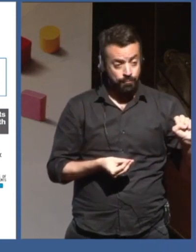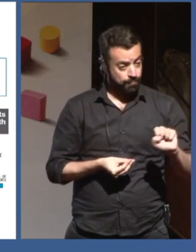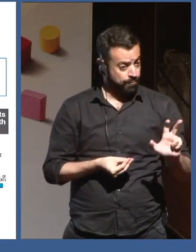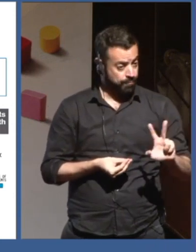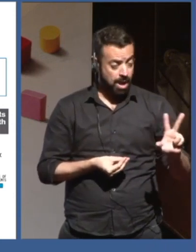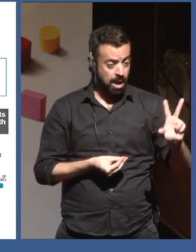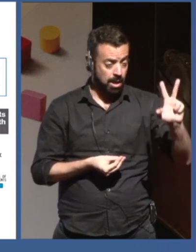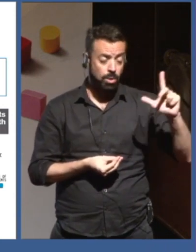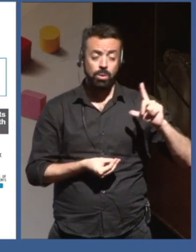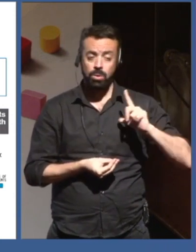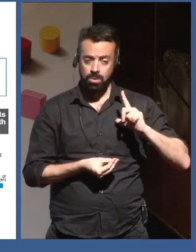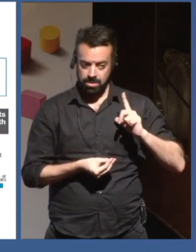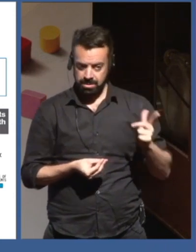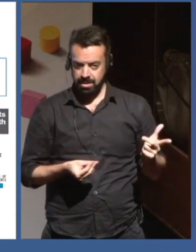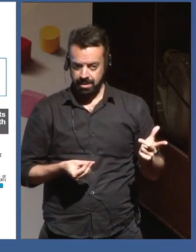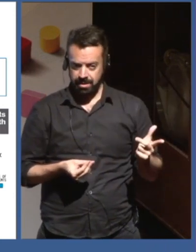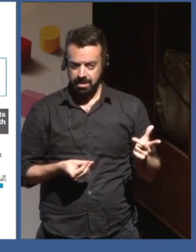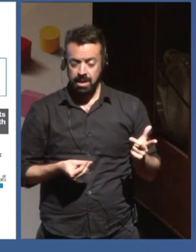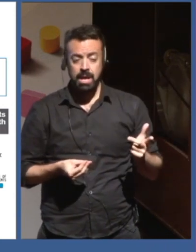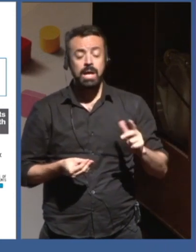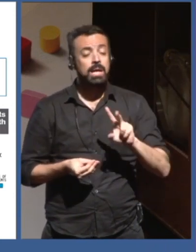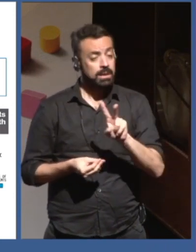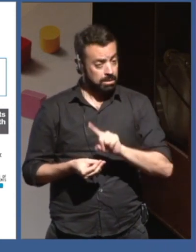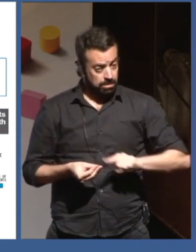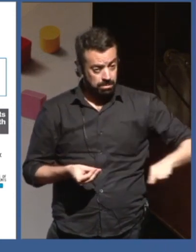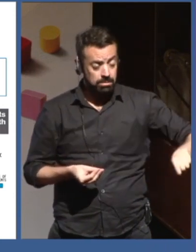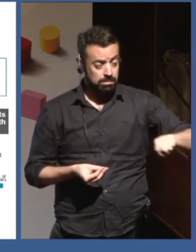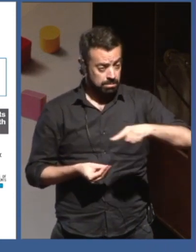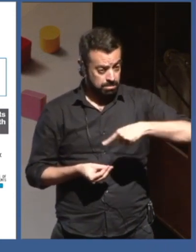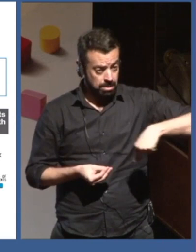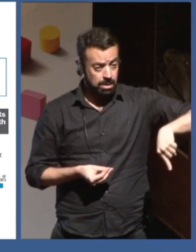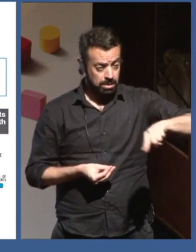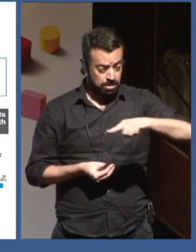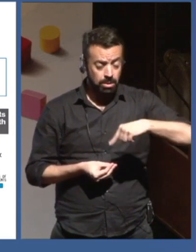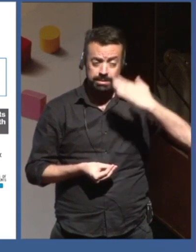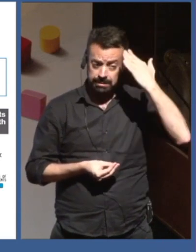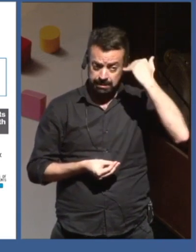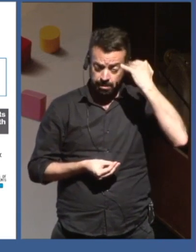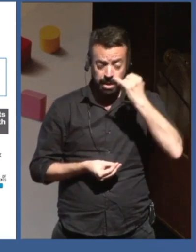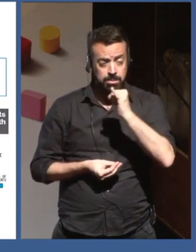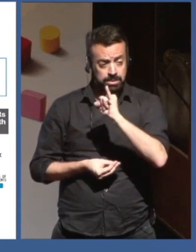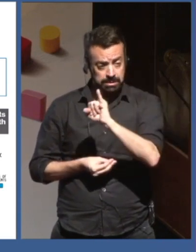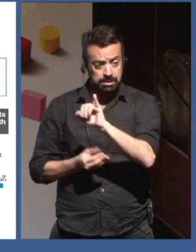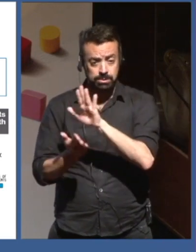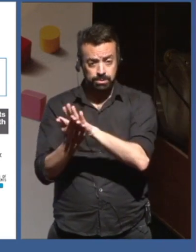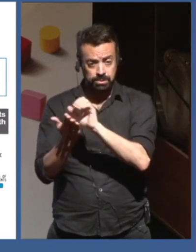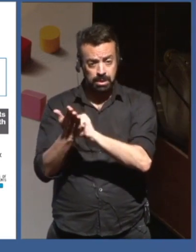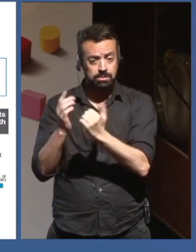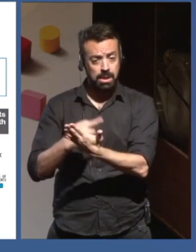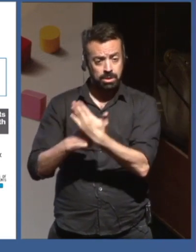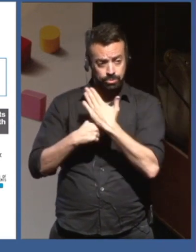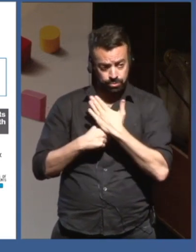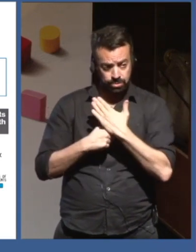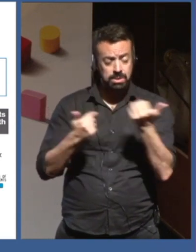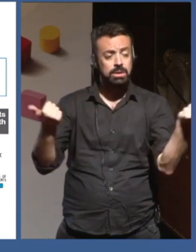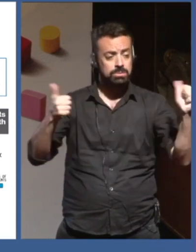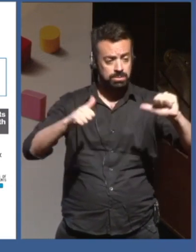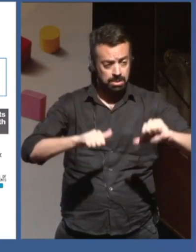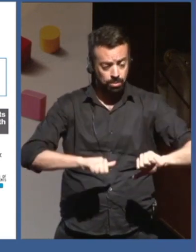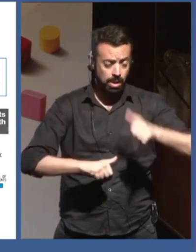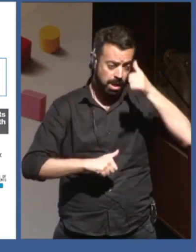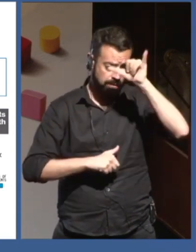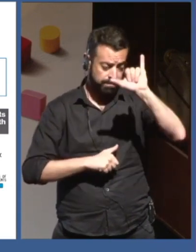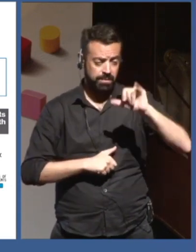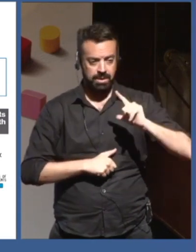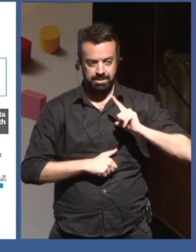less of what leads to bad results. So, why is it not really happening? What are the challenges, the risks, and the requirements for this sort of, like,